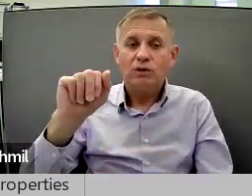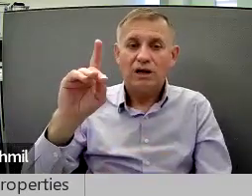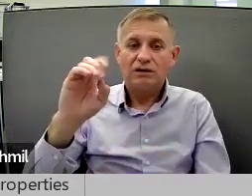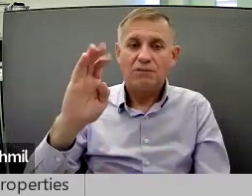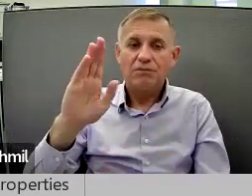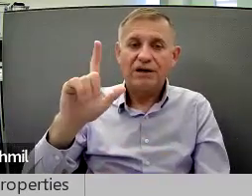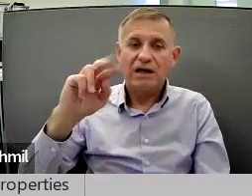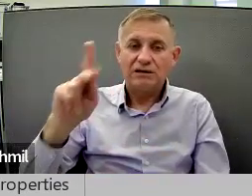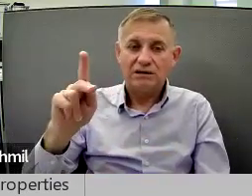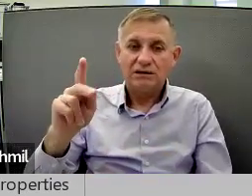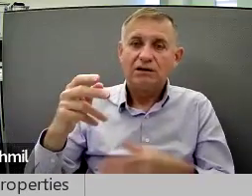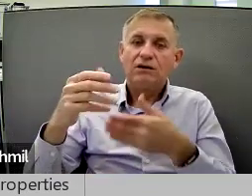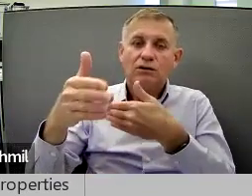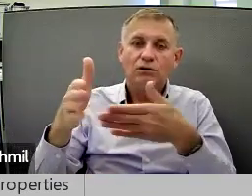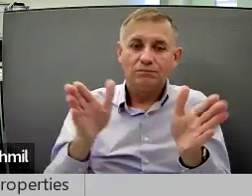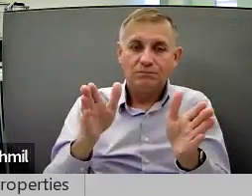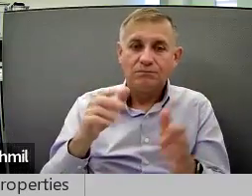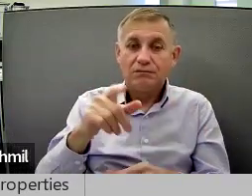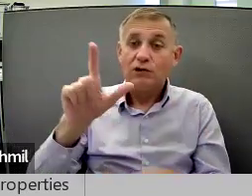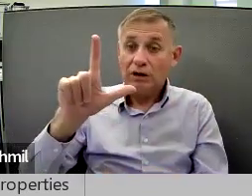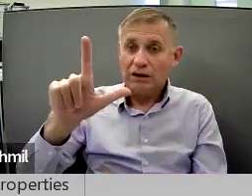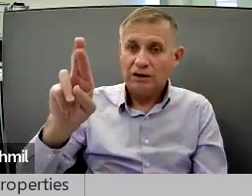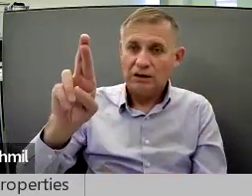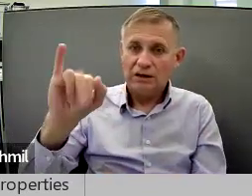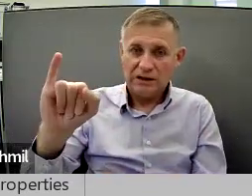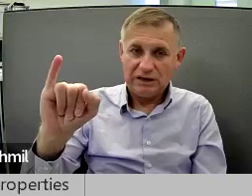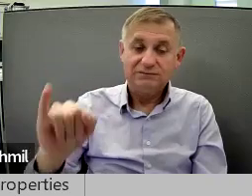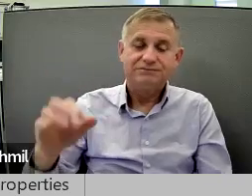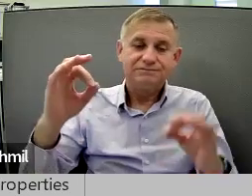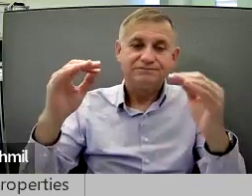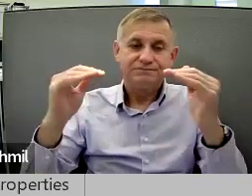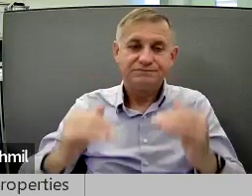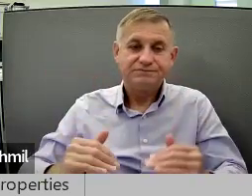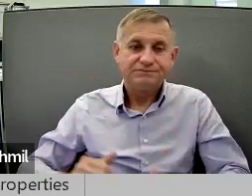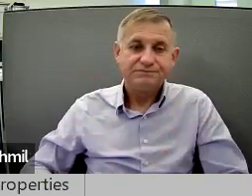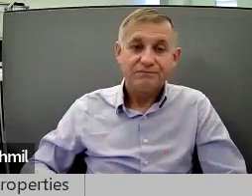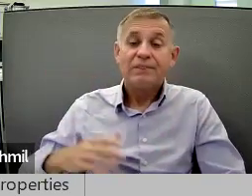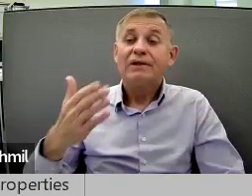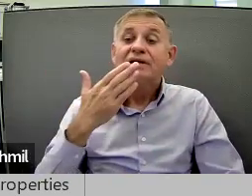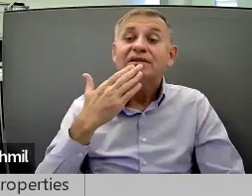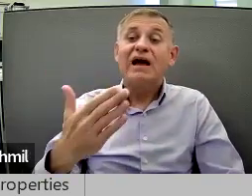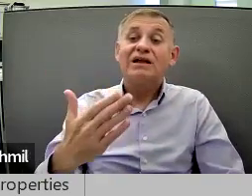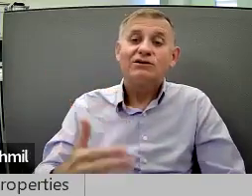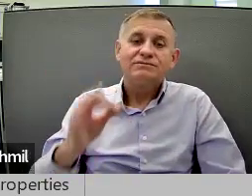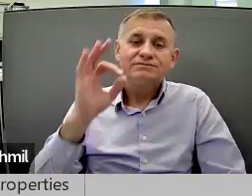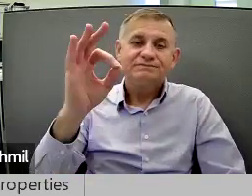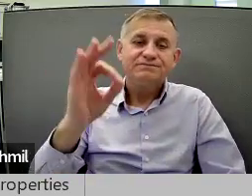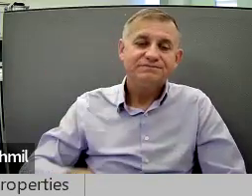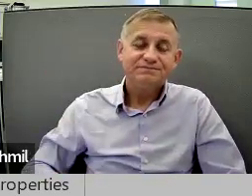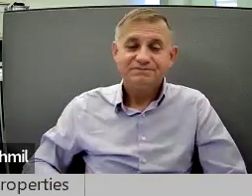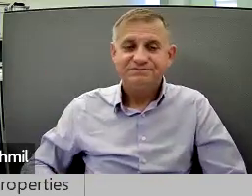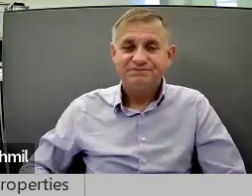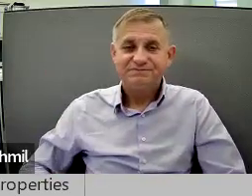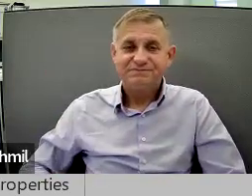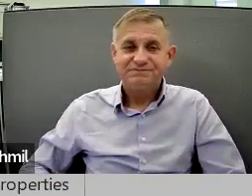Wade Blank Room, Liberty Resources Incorporated. Thank